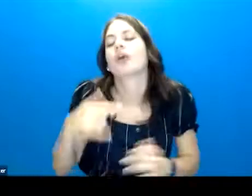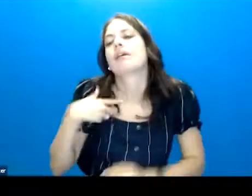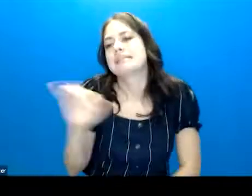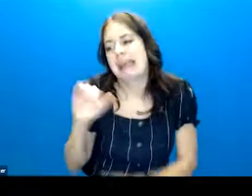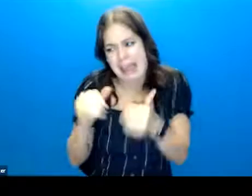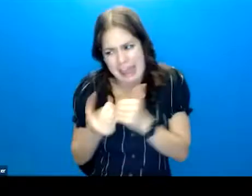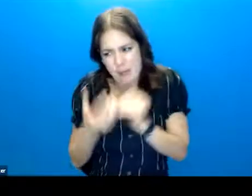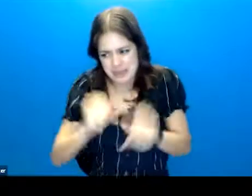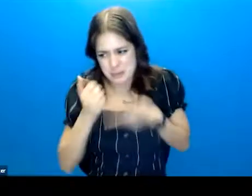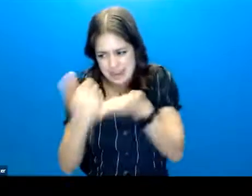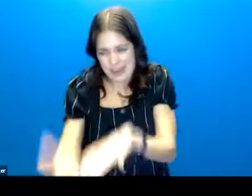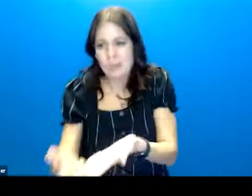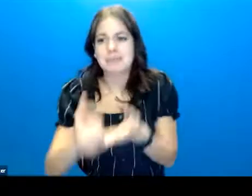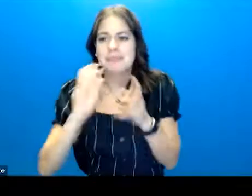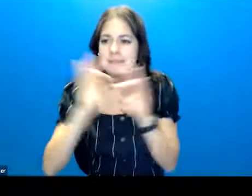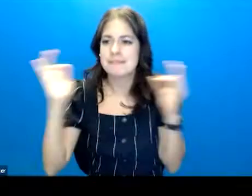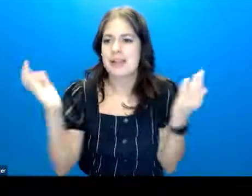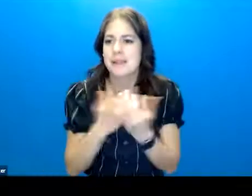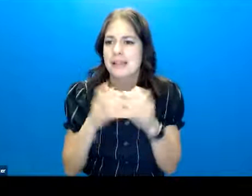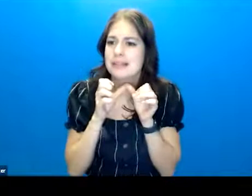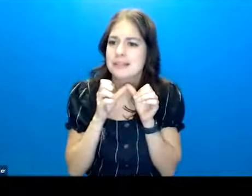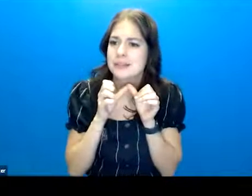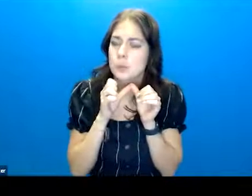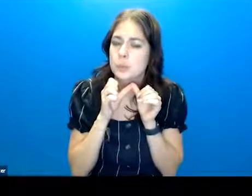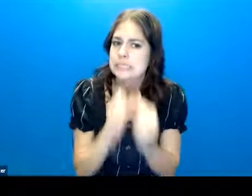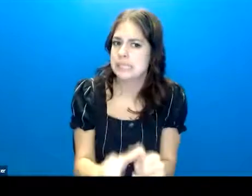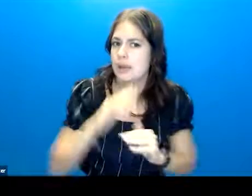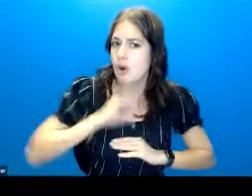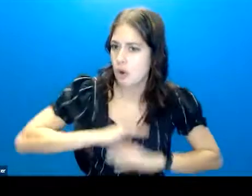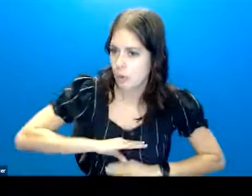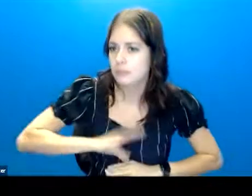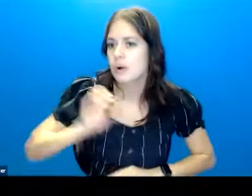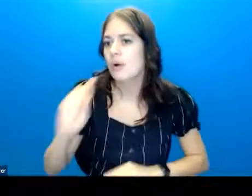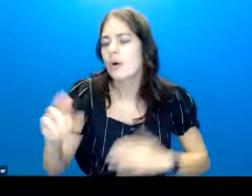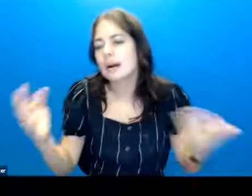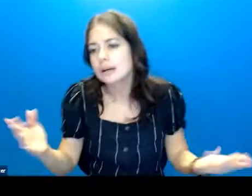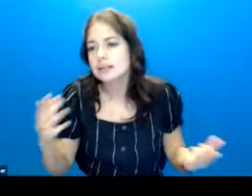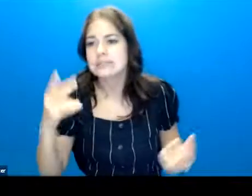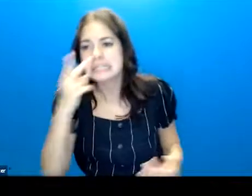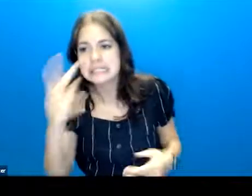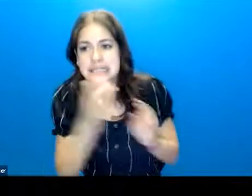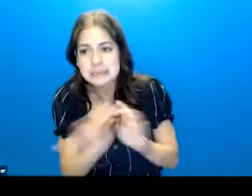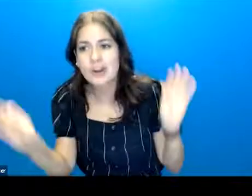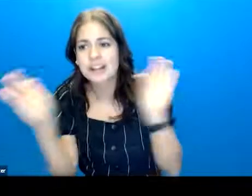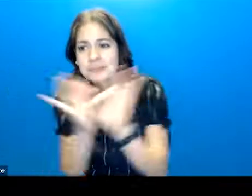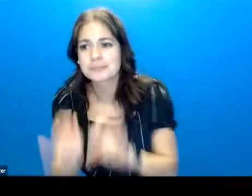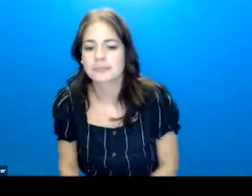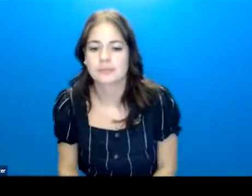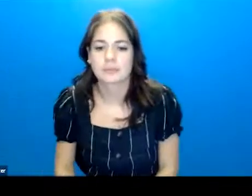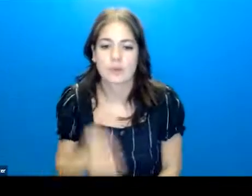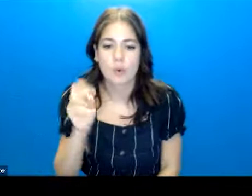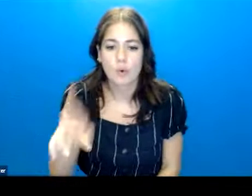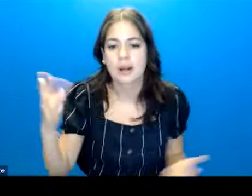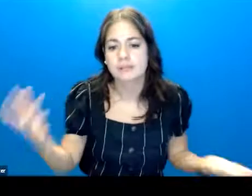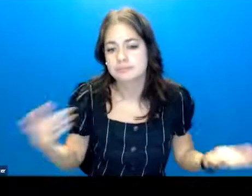how do we help them stay calm or see this as important or